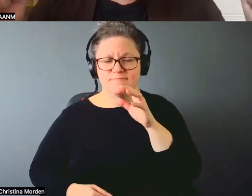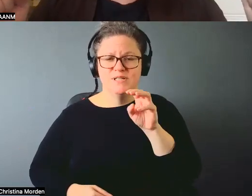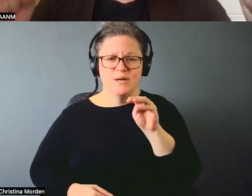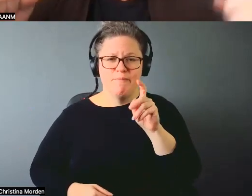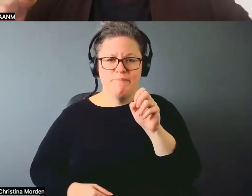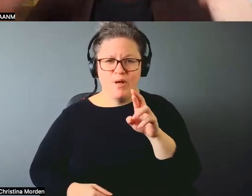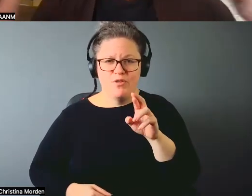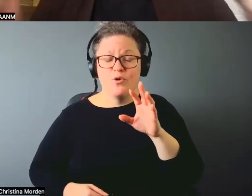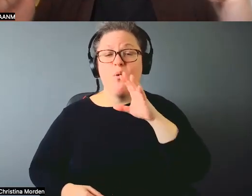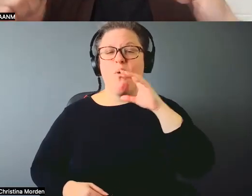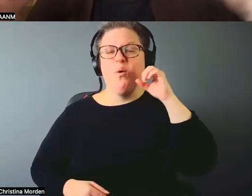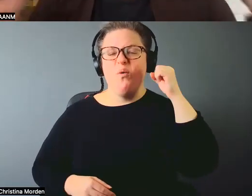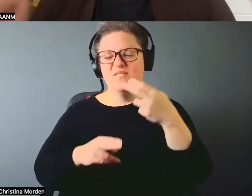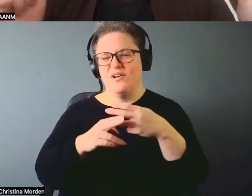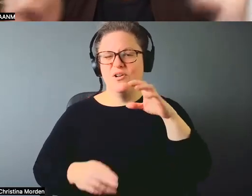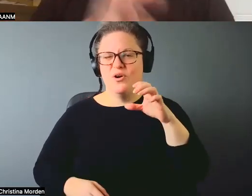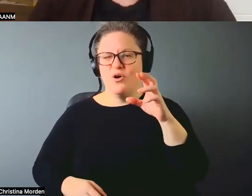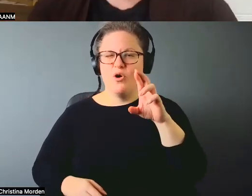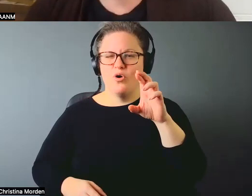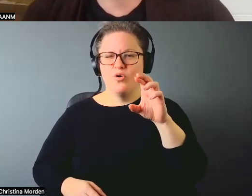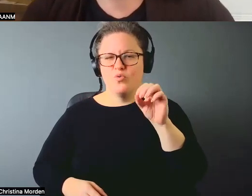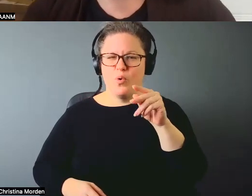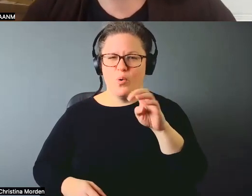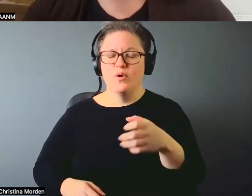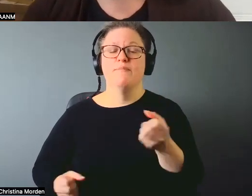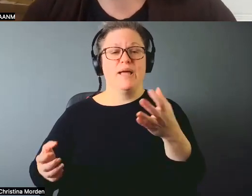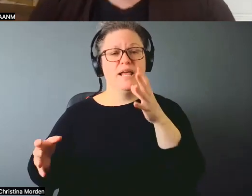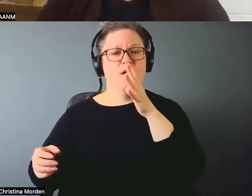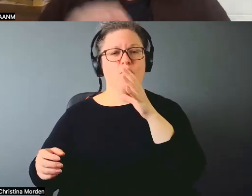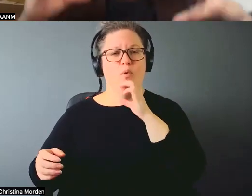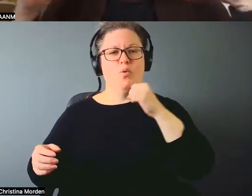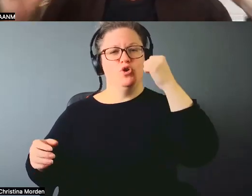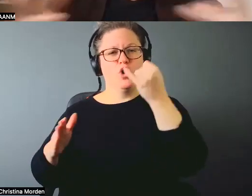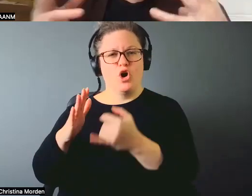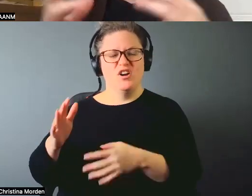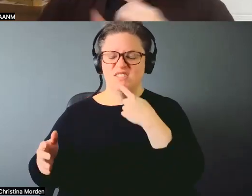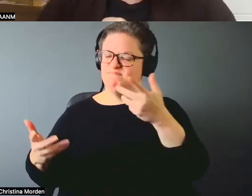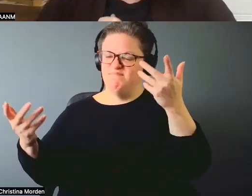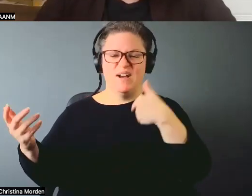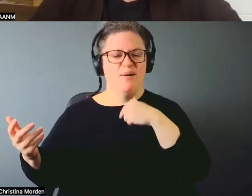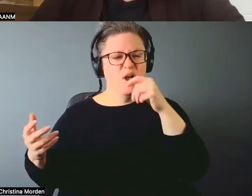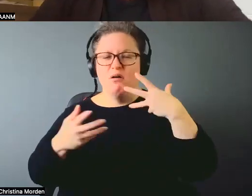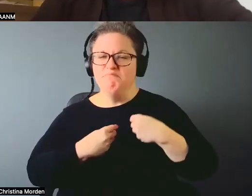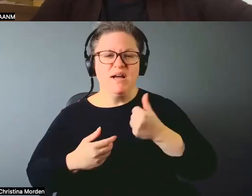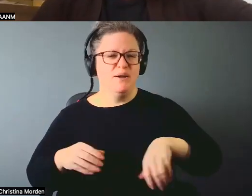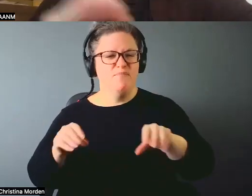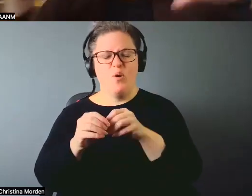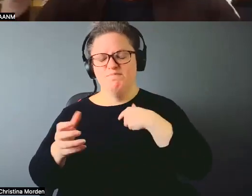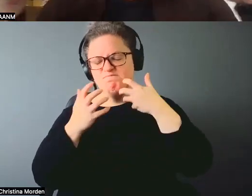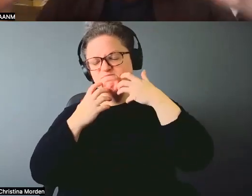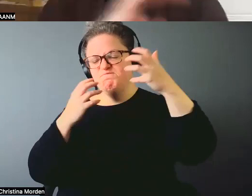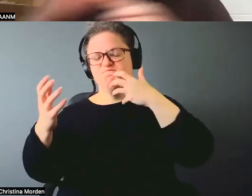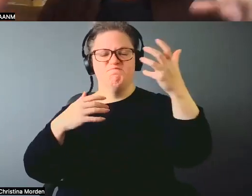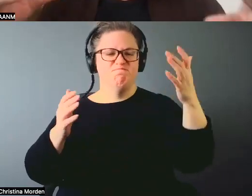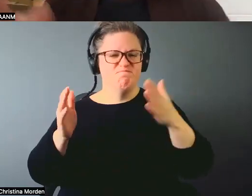scream my what I want my artwork. And there's something so powerful about that. And I find that there's